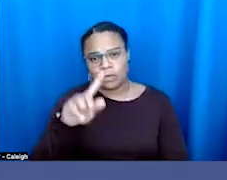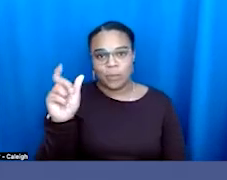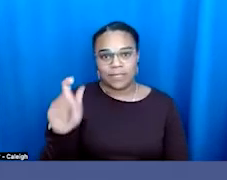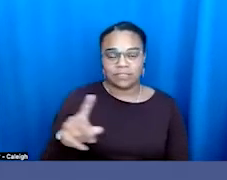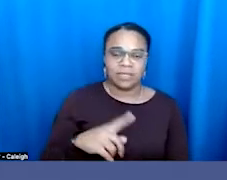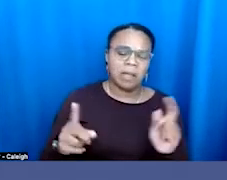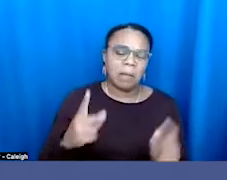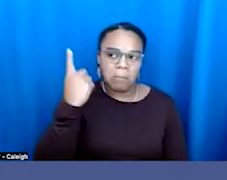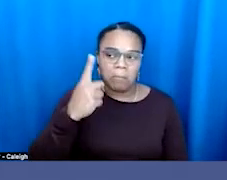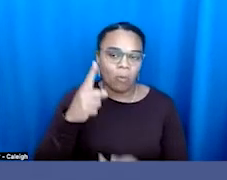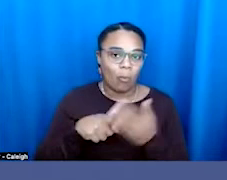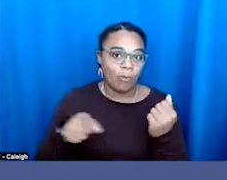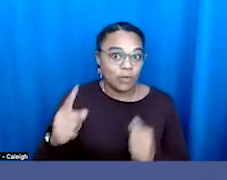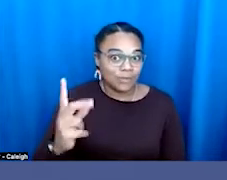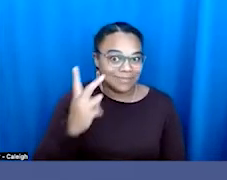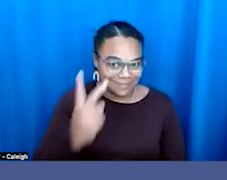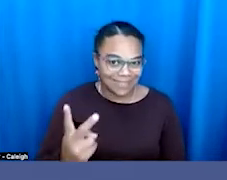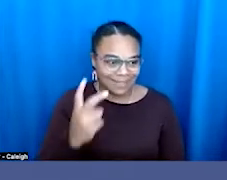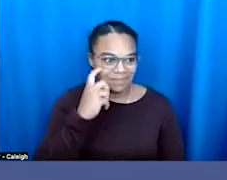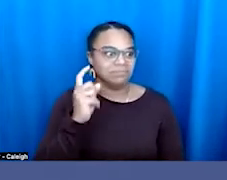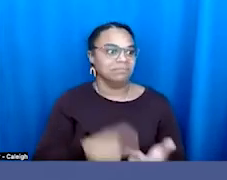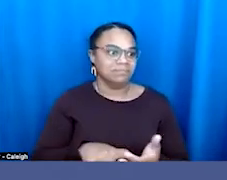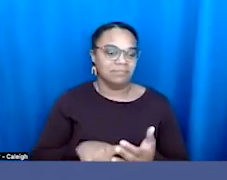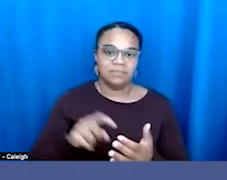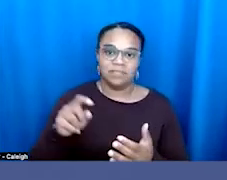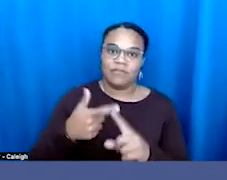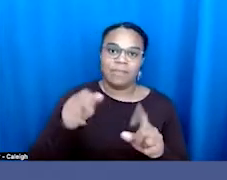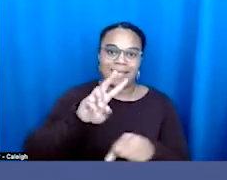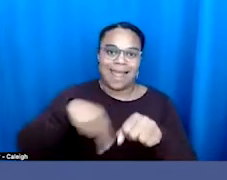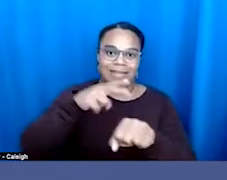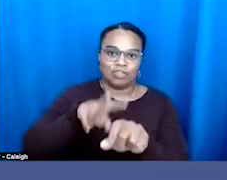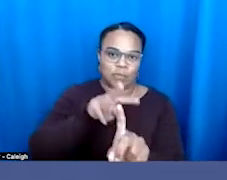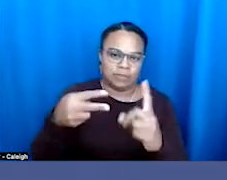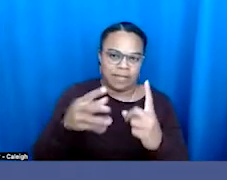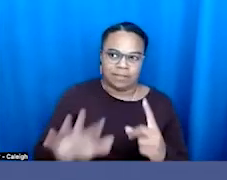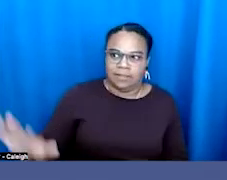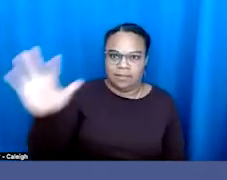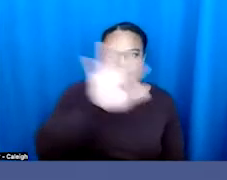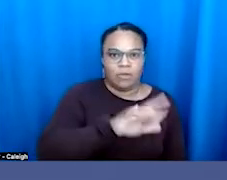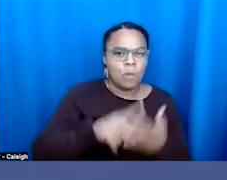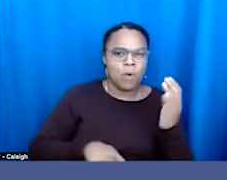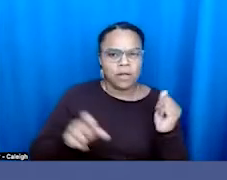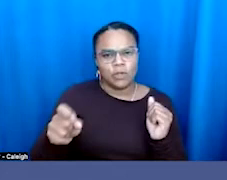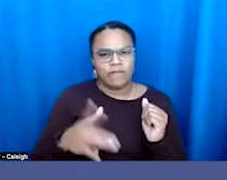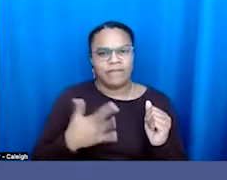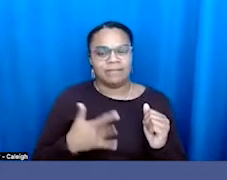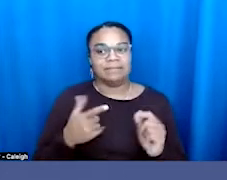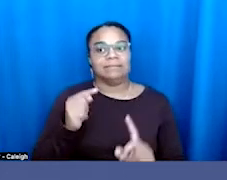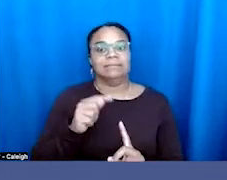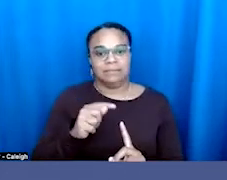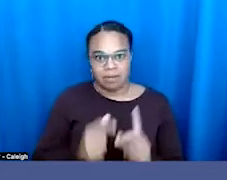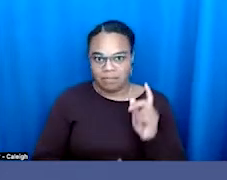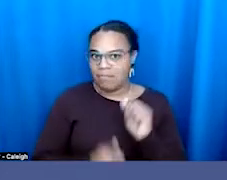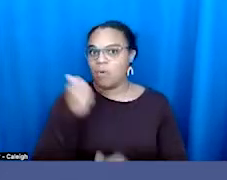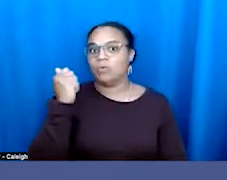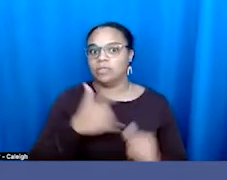in your national scope, right? Like, what, what are you most concerned with right now? And,